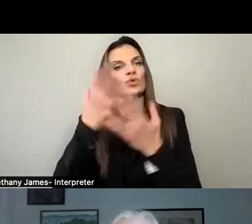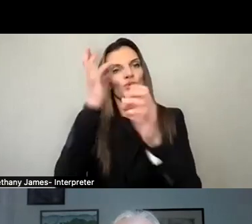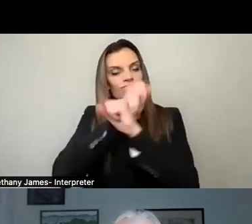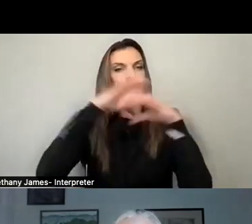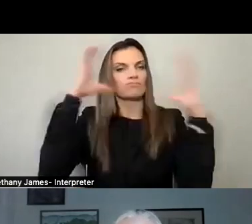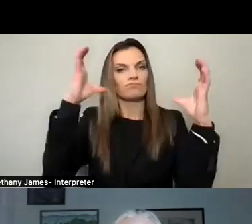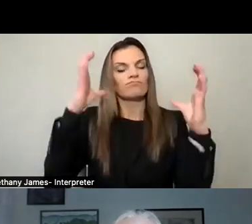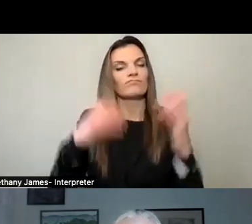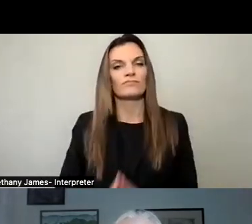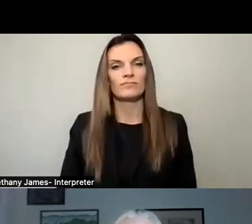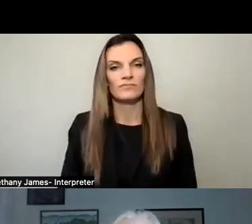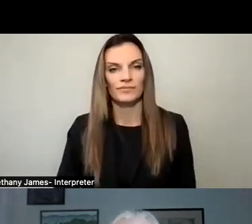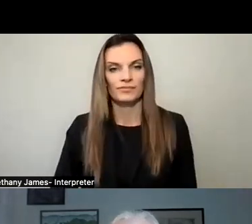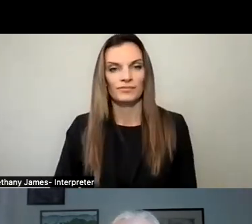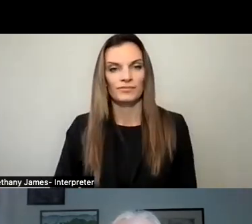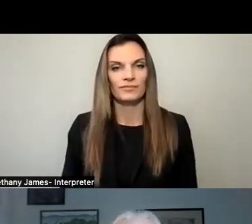into our village leadership.